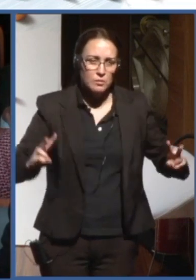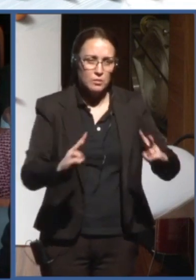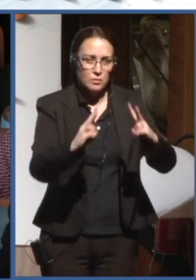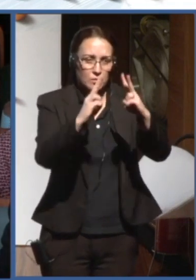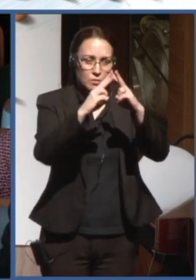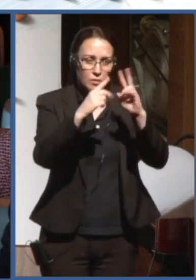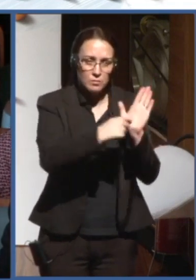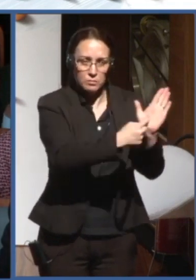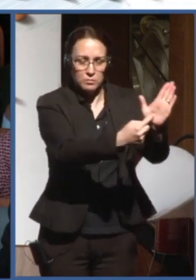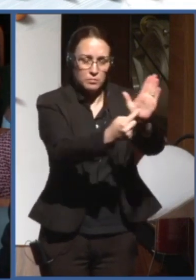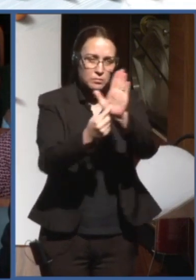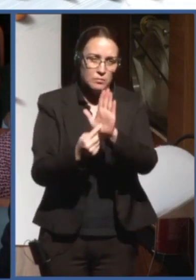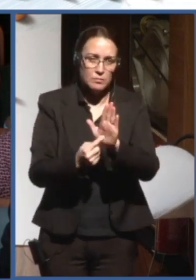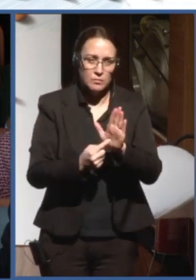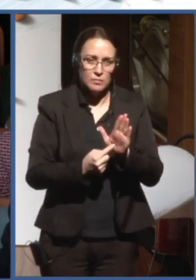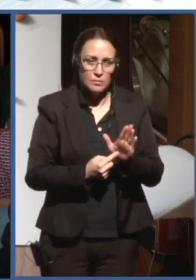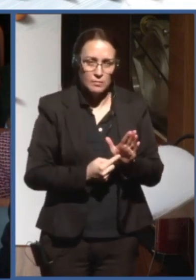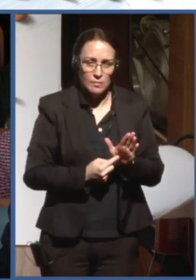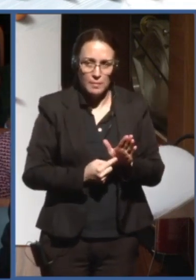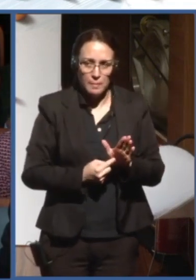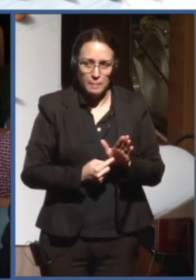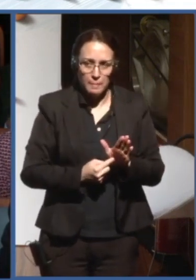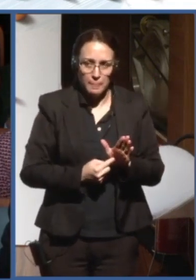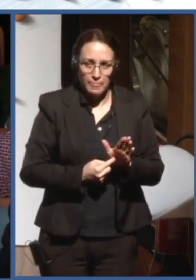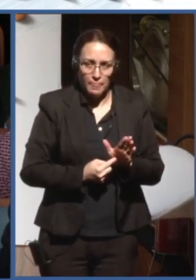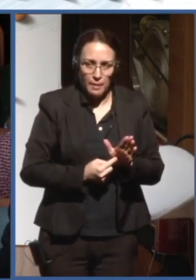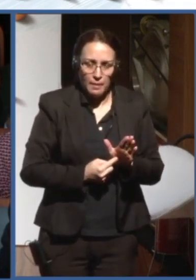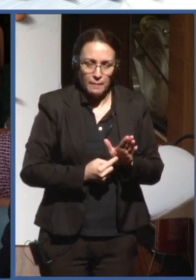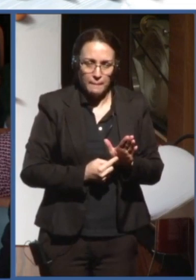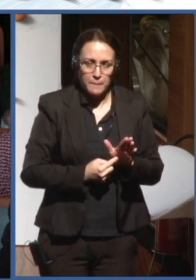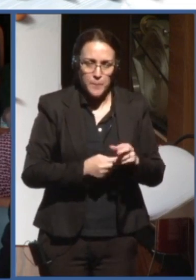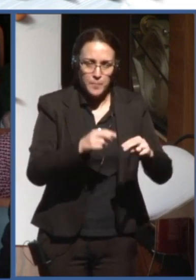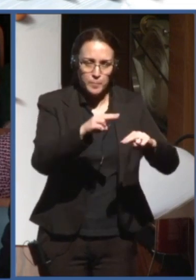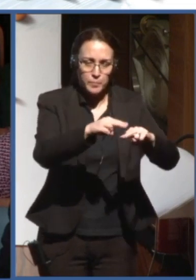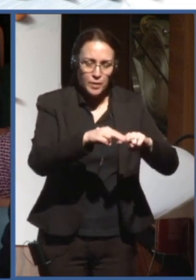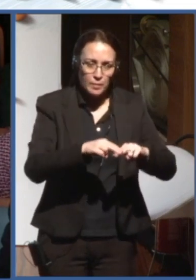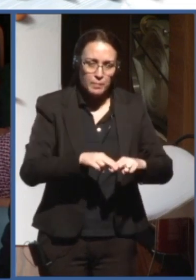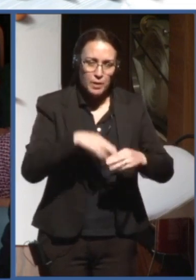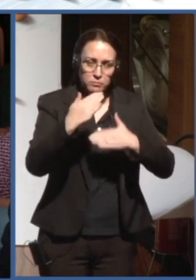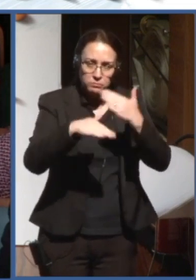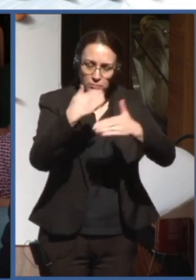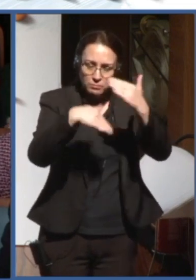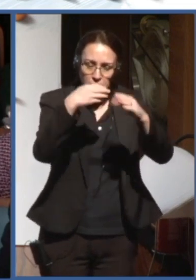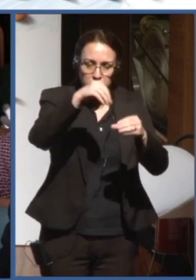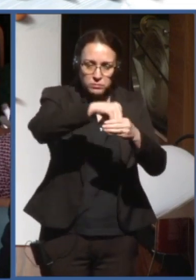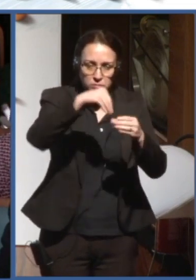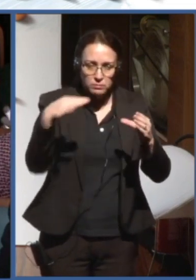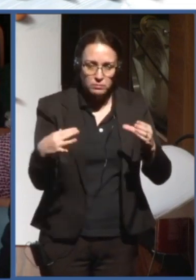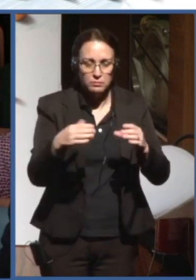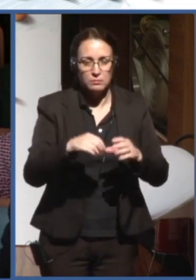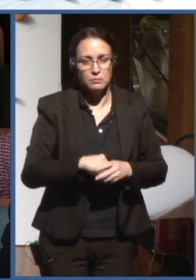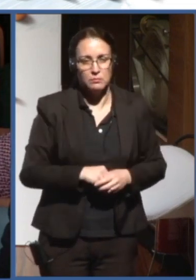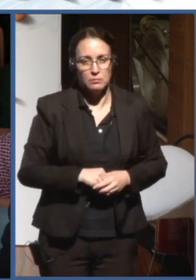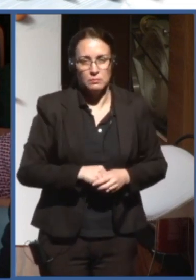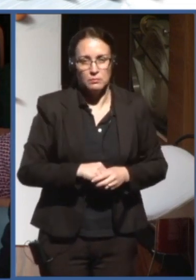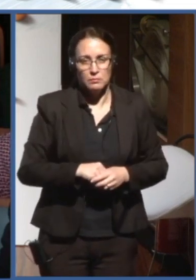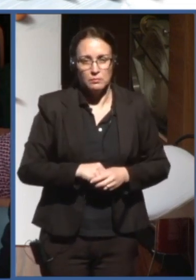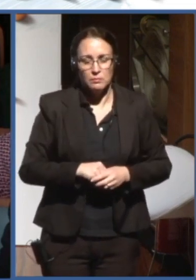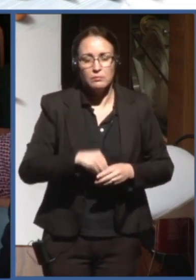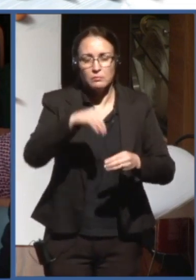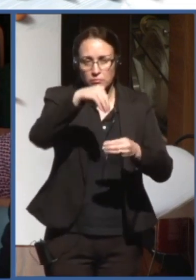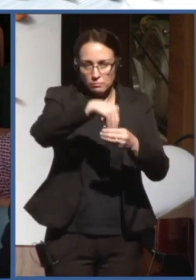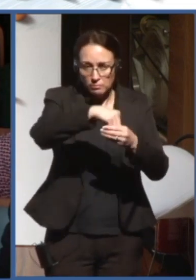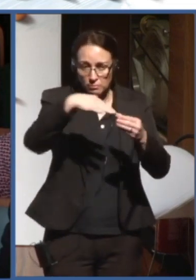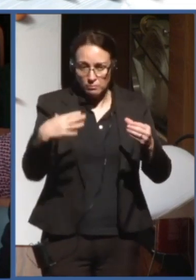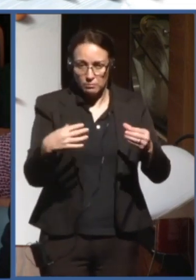presenting metrics to develop this concept, from UNESCO. And this concept,